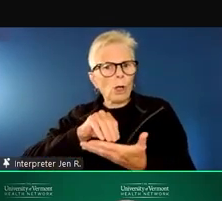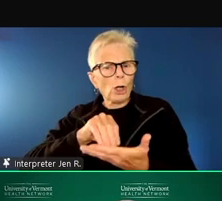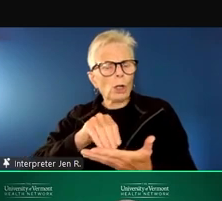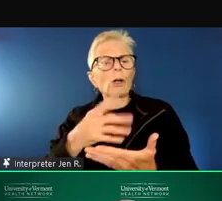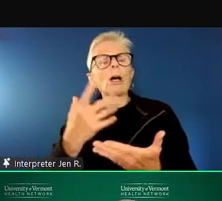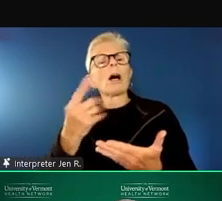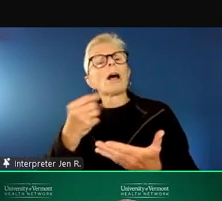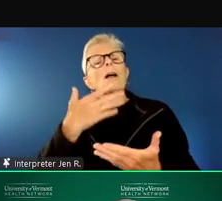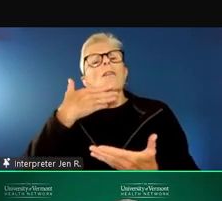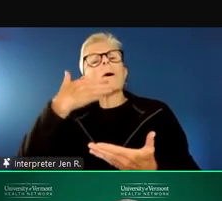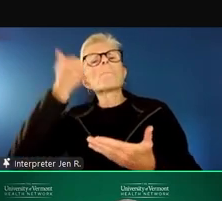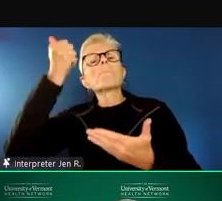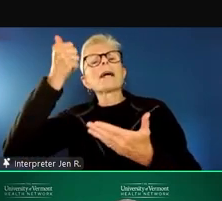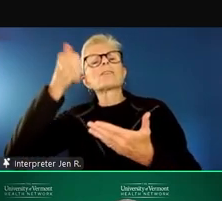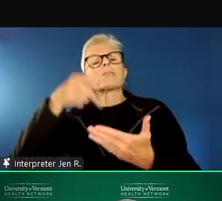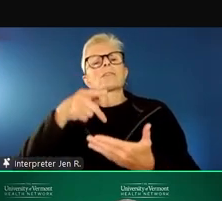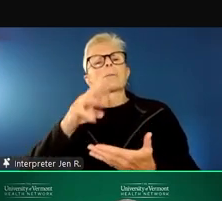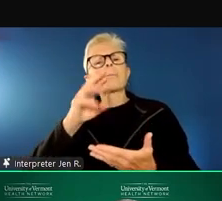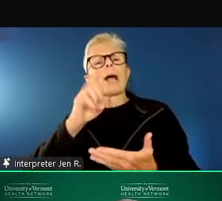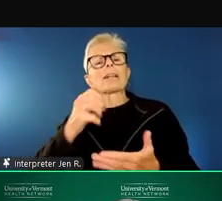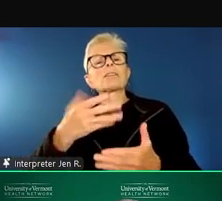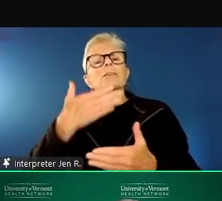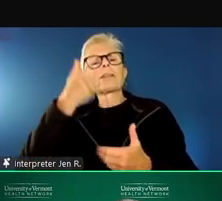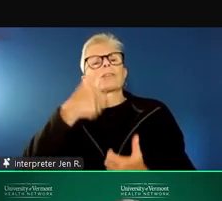practice for our communities in Vermont.